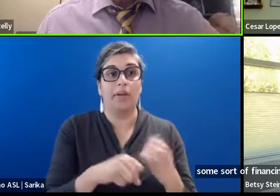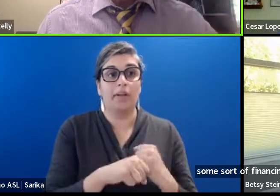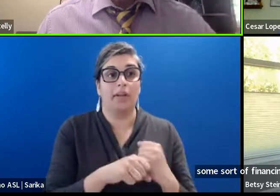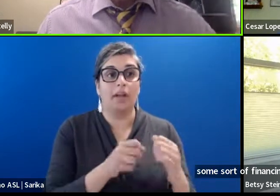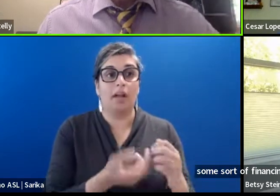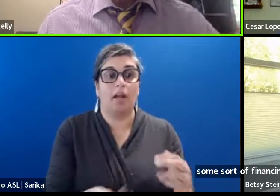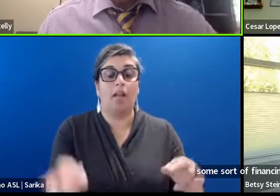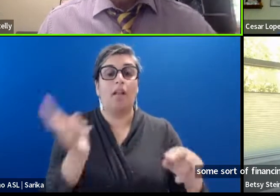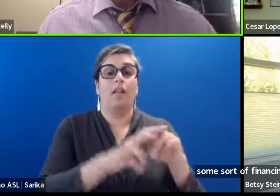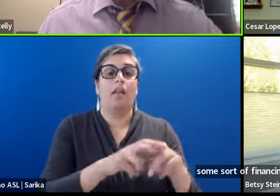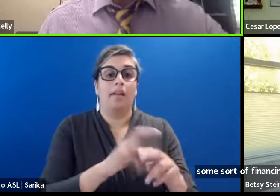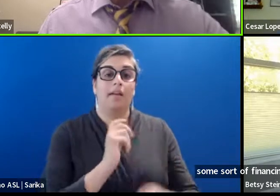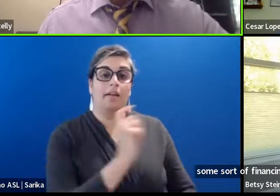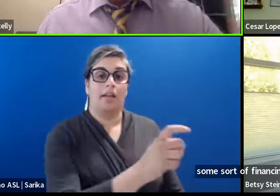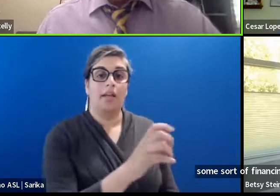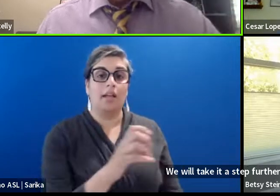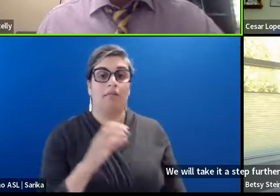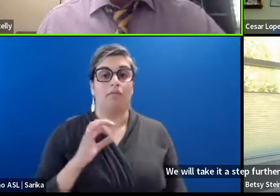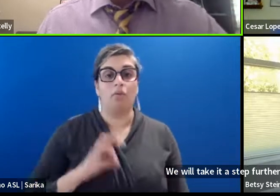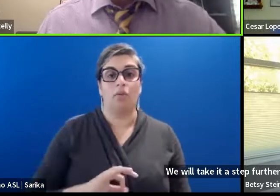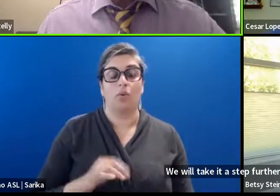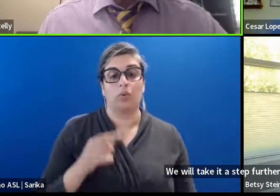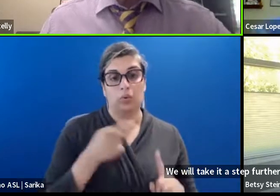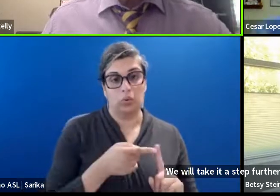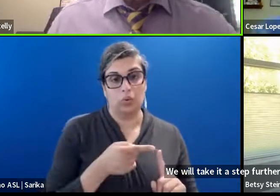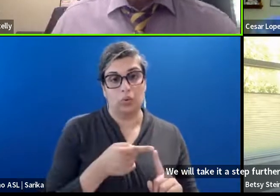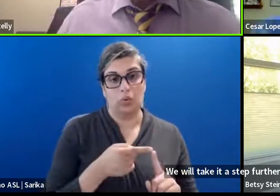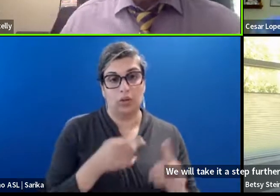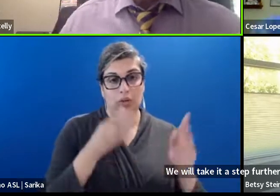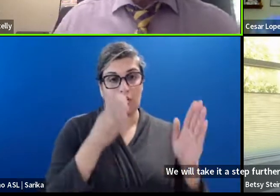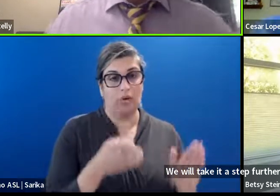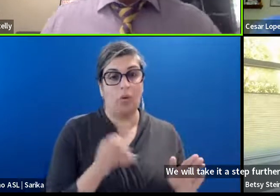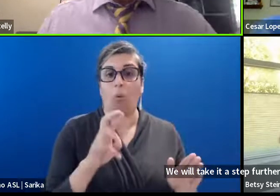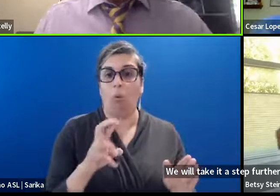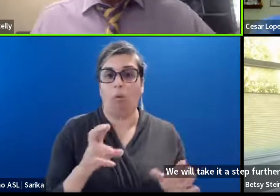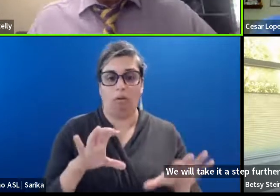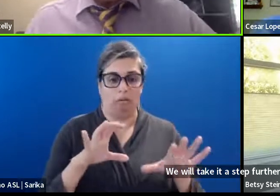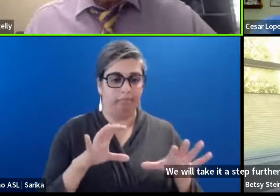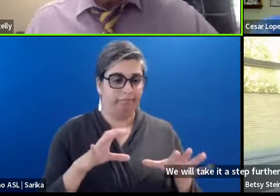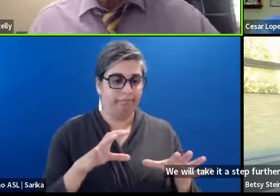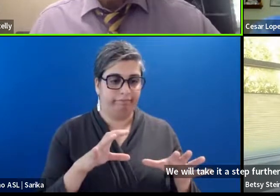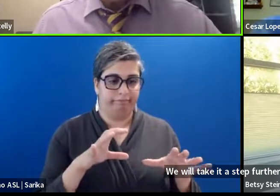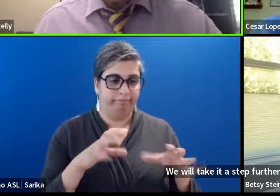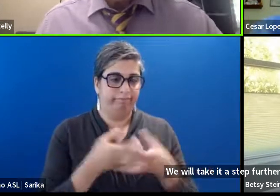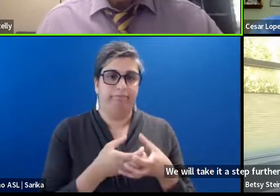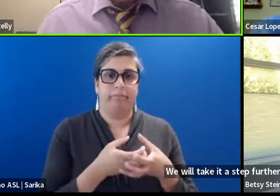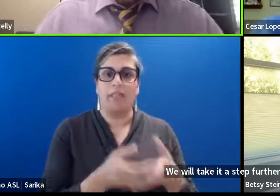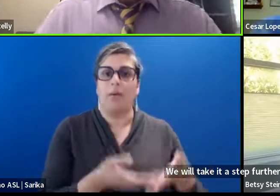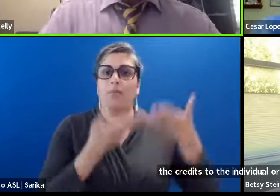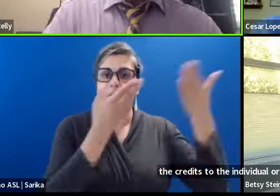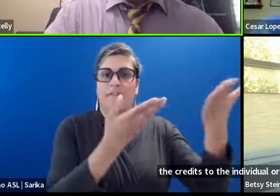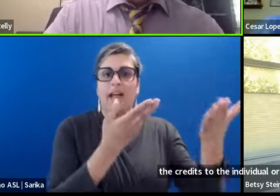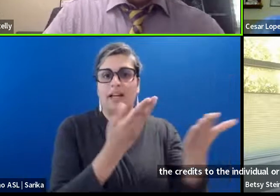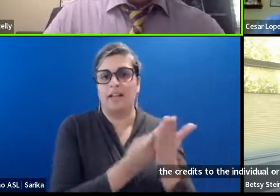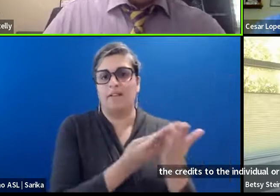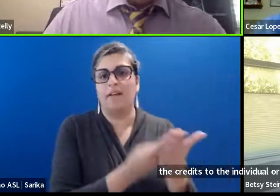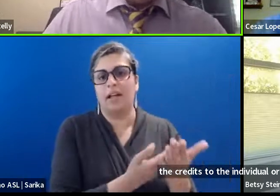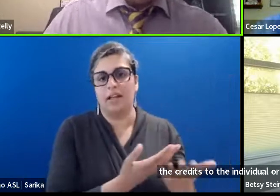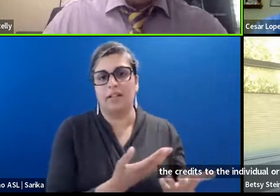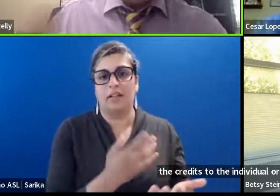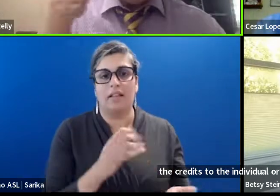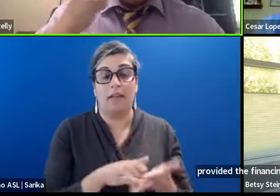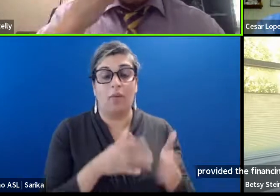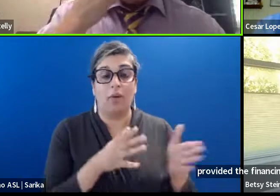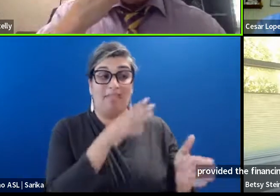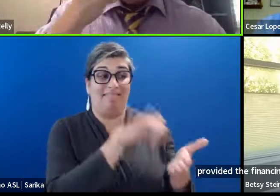And issue the credits. To. The individual. Or entity. That provided. The financing. Um. That way. That